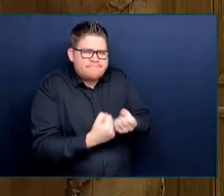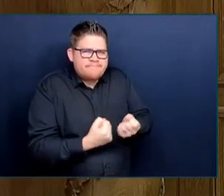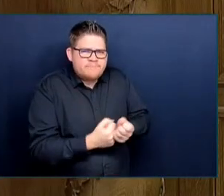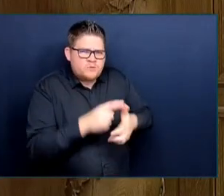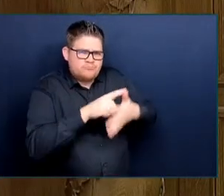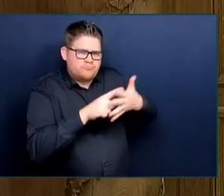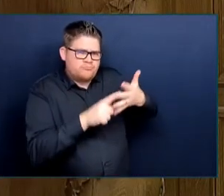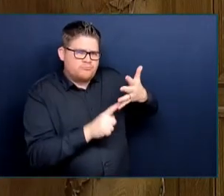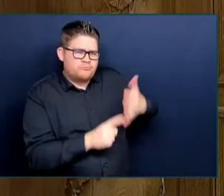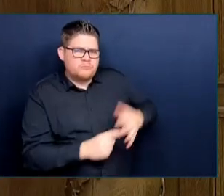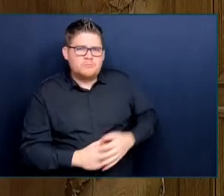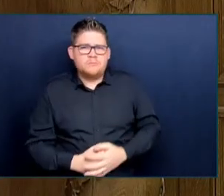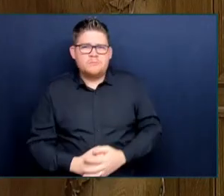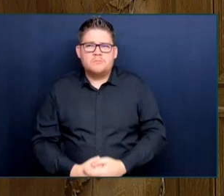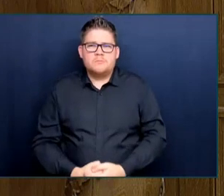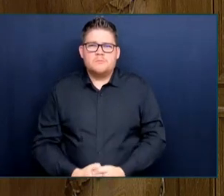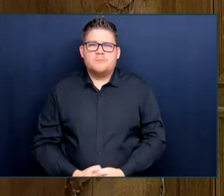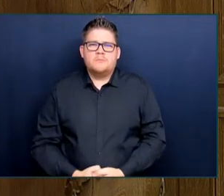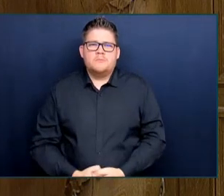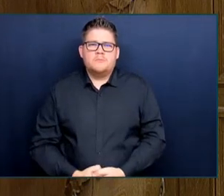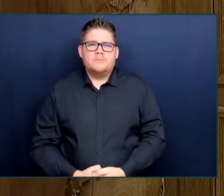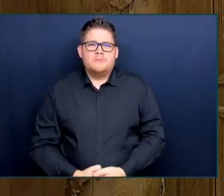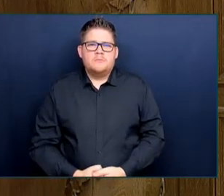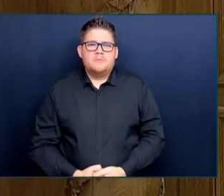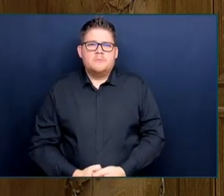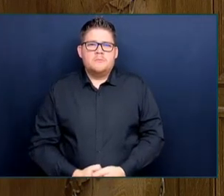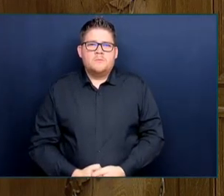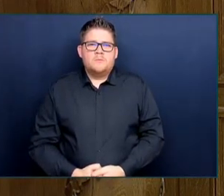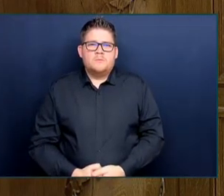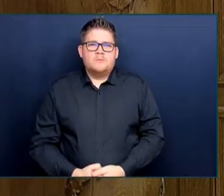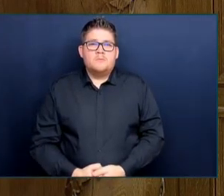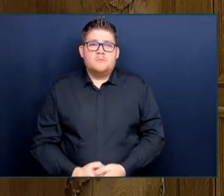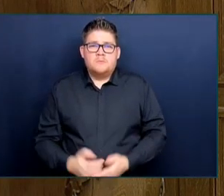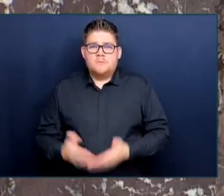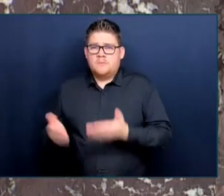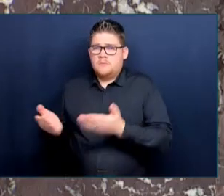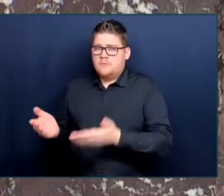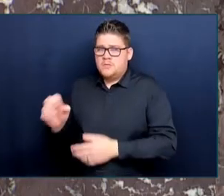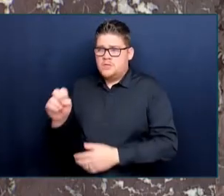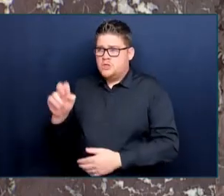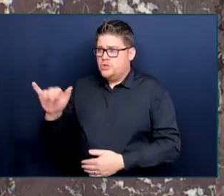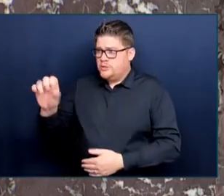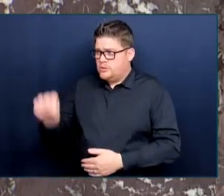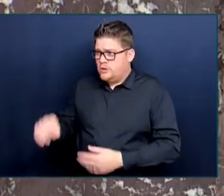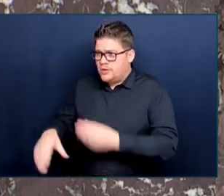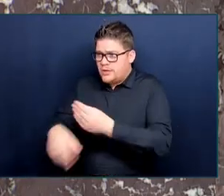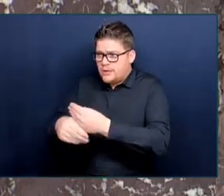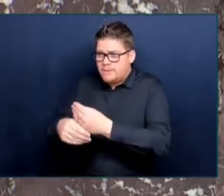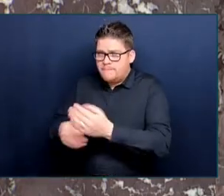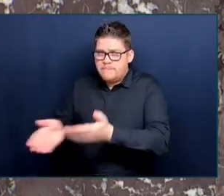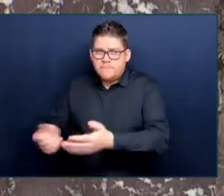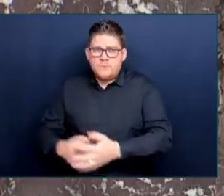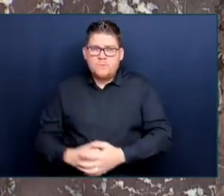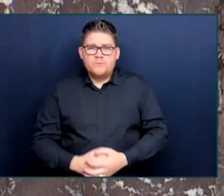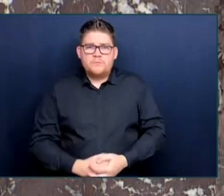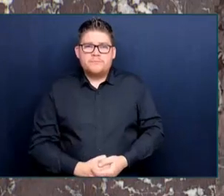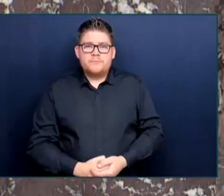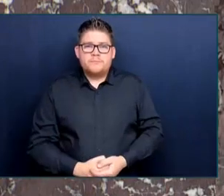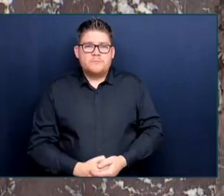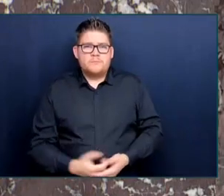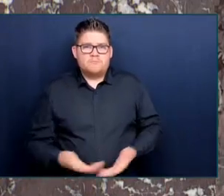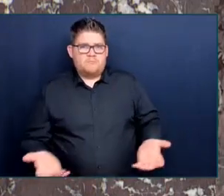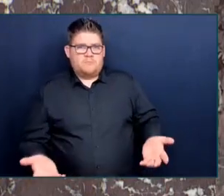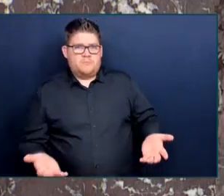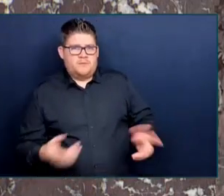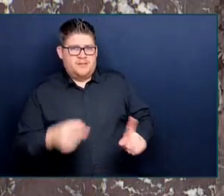Member Forastery South Supplemental. Yes. Thanks, Mr. Speaker. Well, the problem is that we are talking about a specific case. One intervened by the